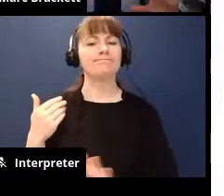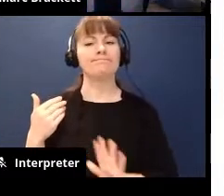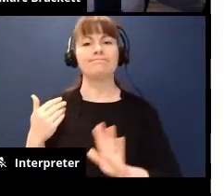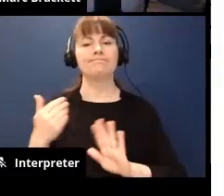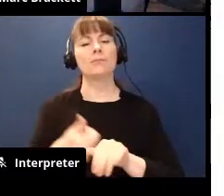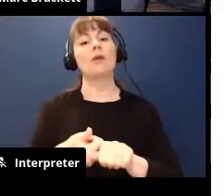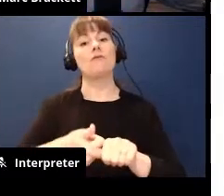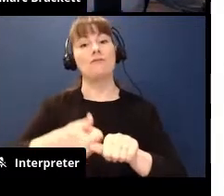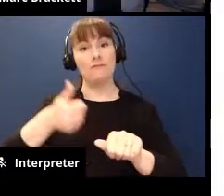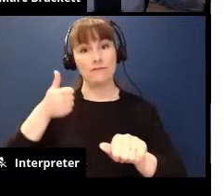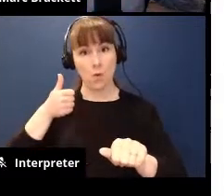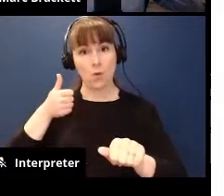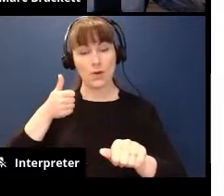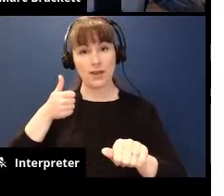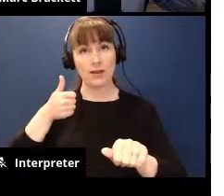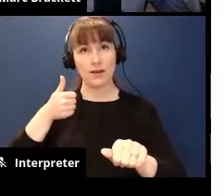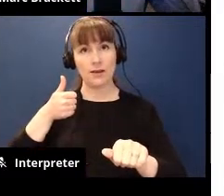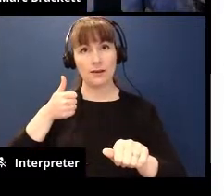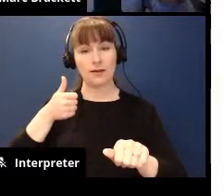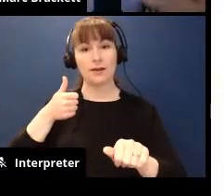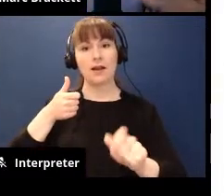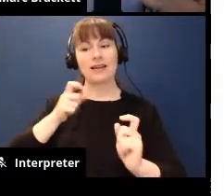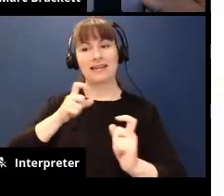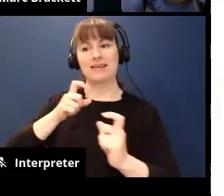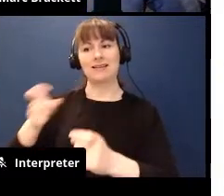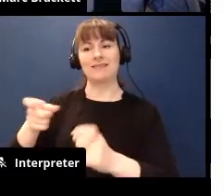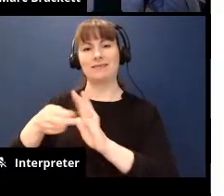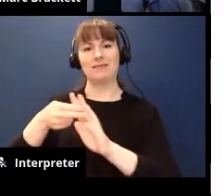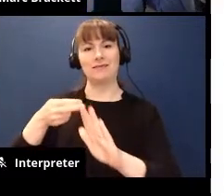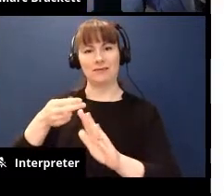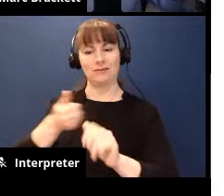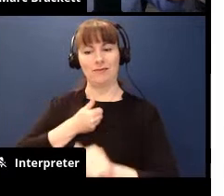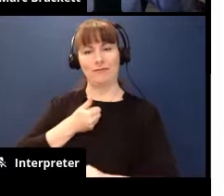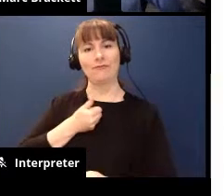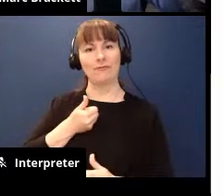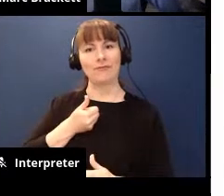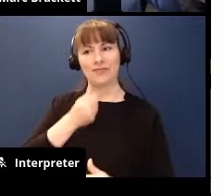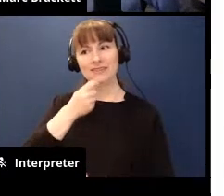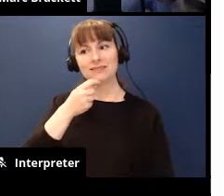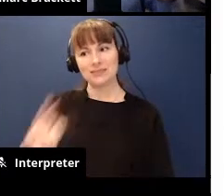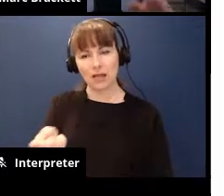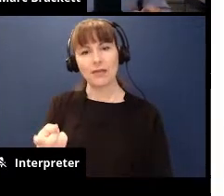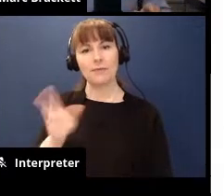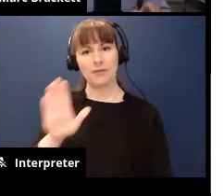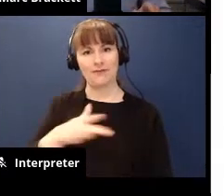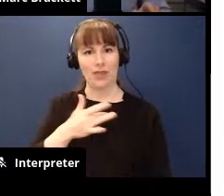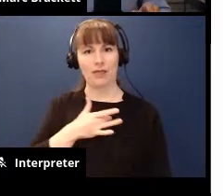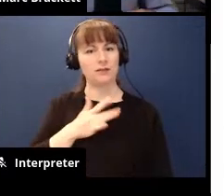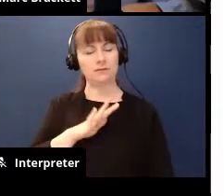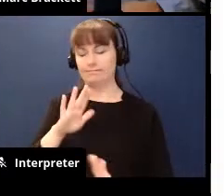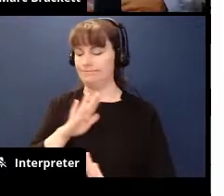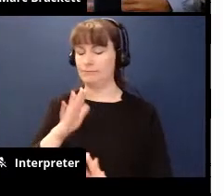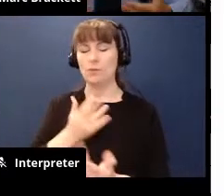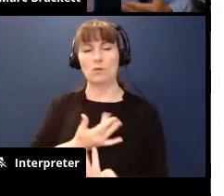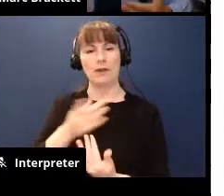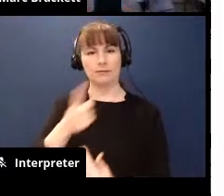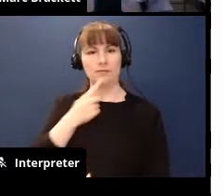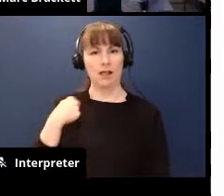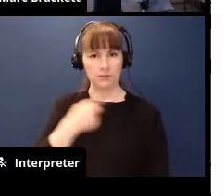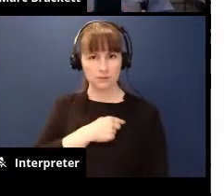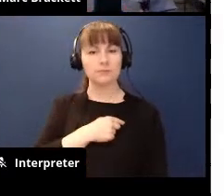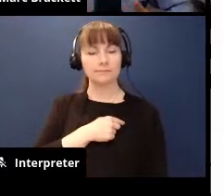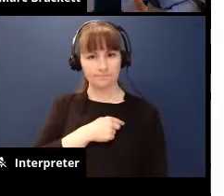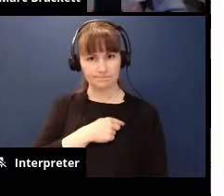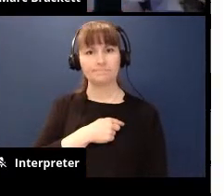avoid the attribution or the telling kids how they're feeling and